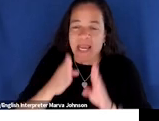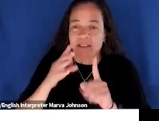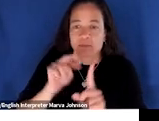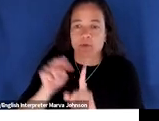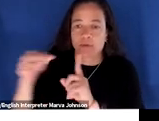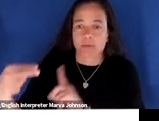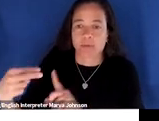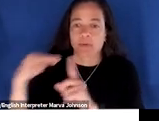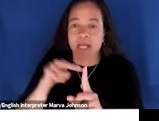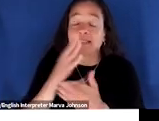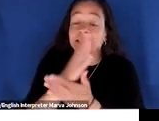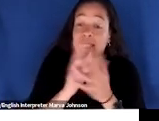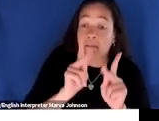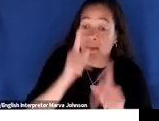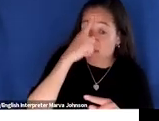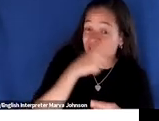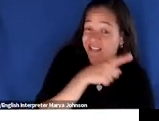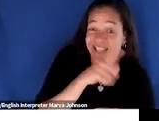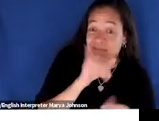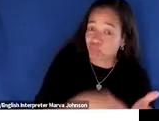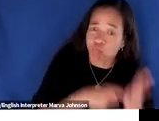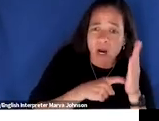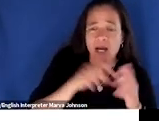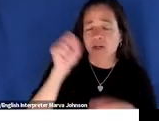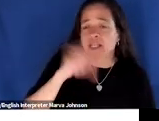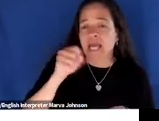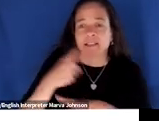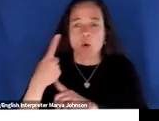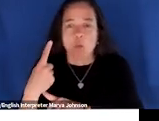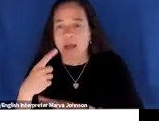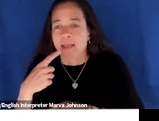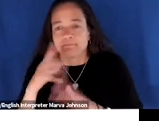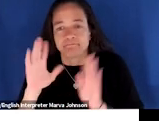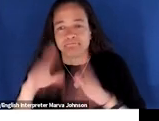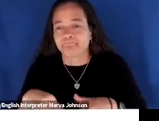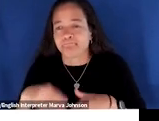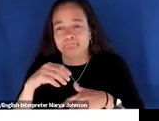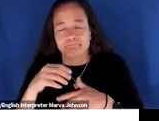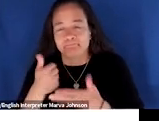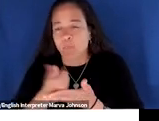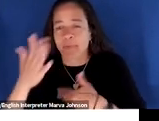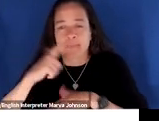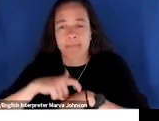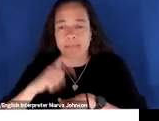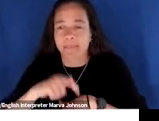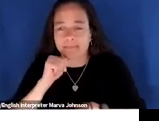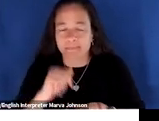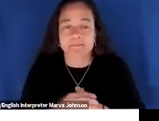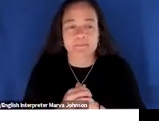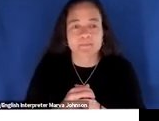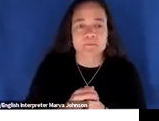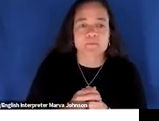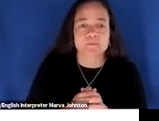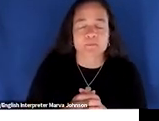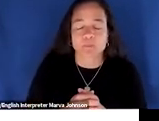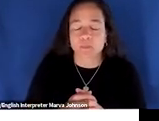so you know just that one news story like this can be a great conversation starter at your events um all right let's move now